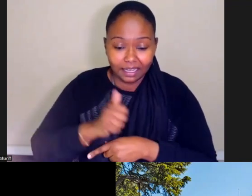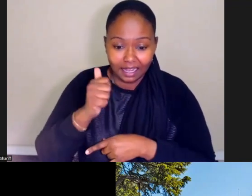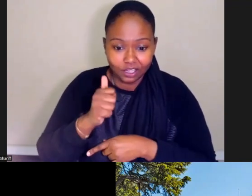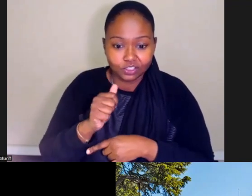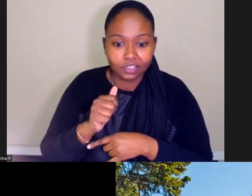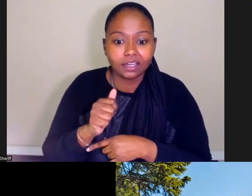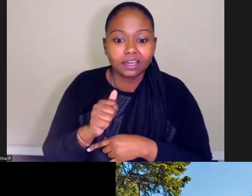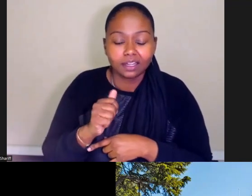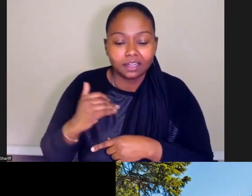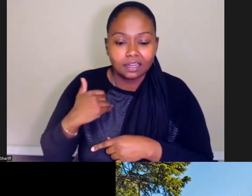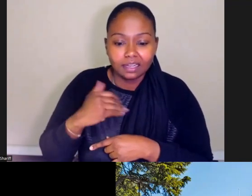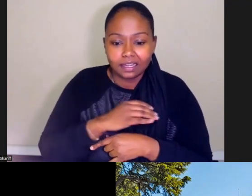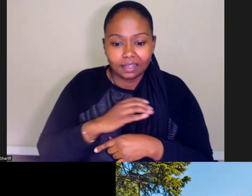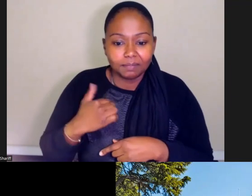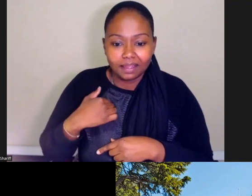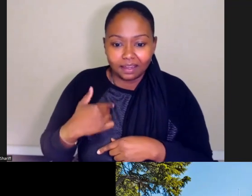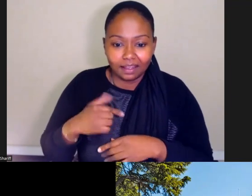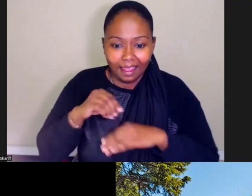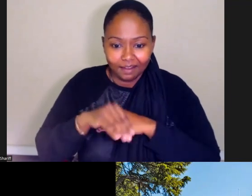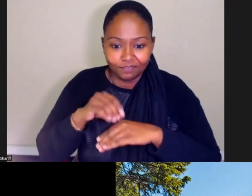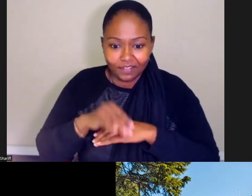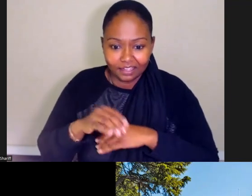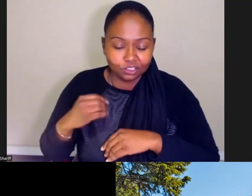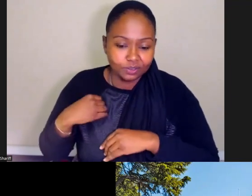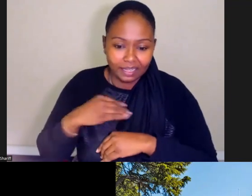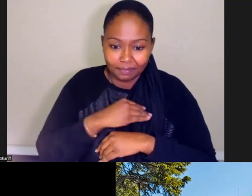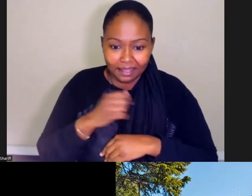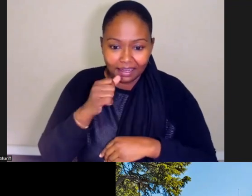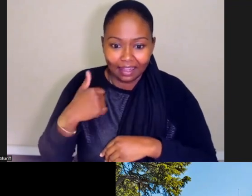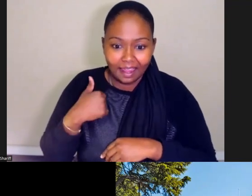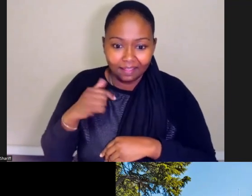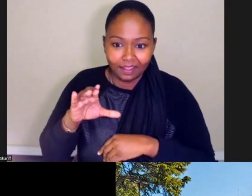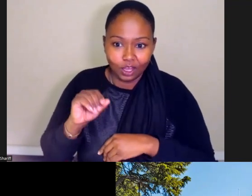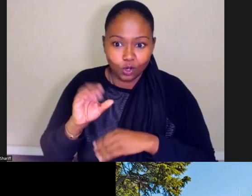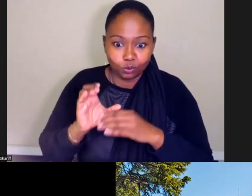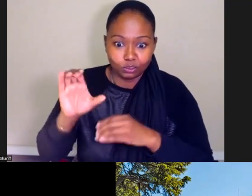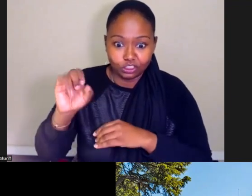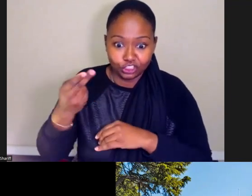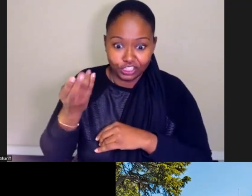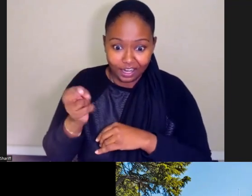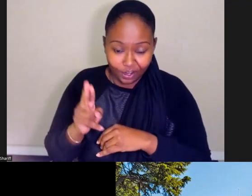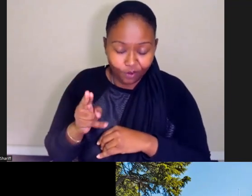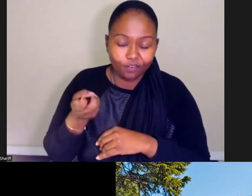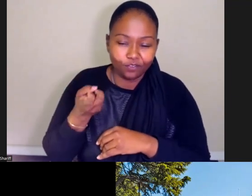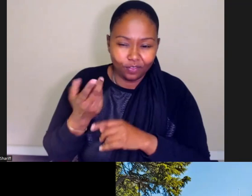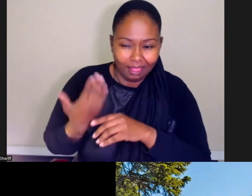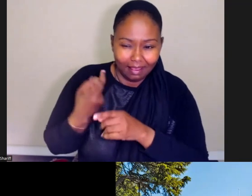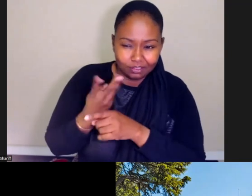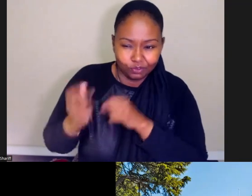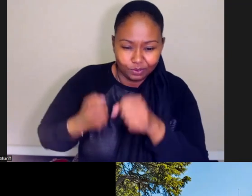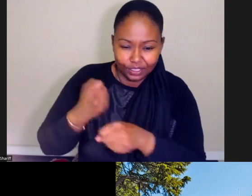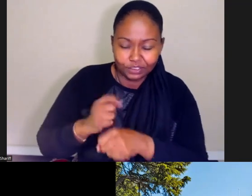Advisory Committee and was one of the co-chairs for the last couple of years. And so I'm really